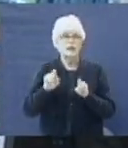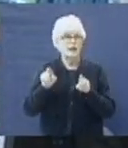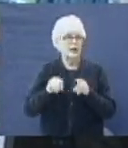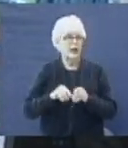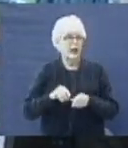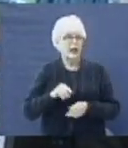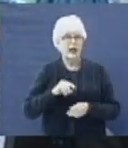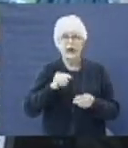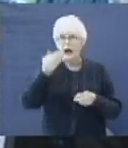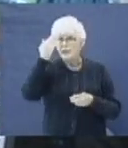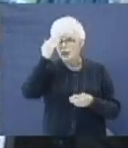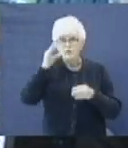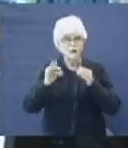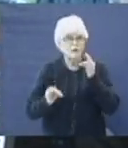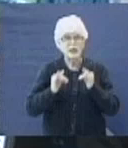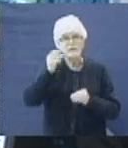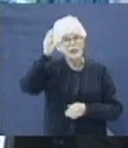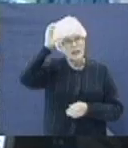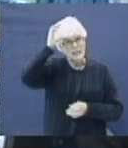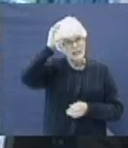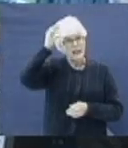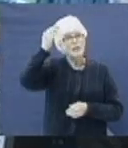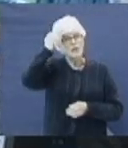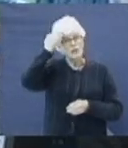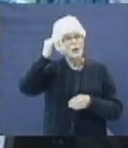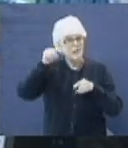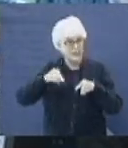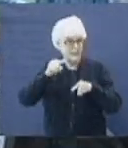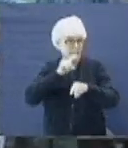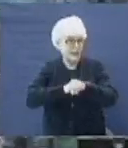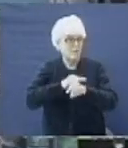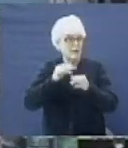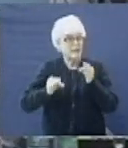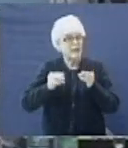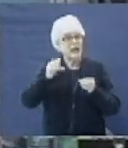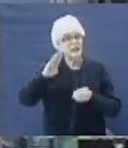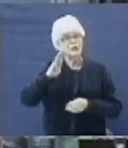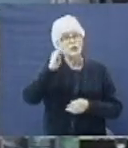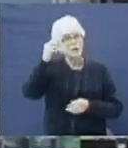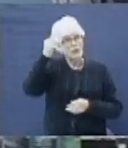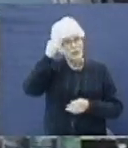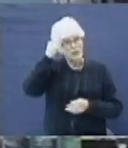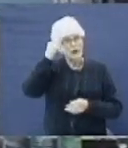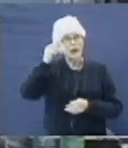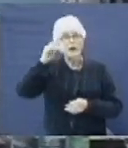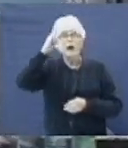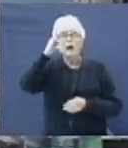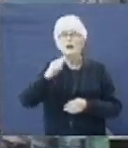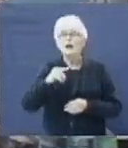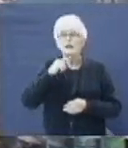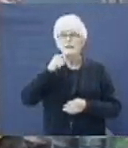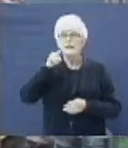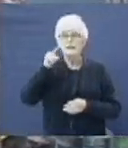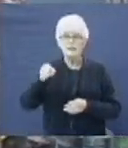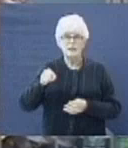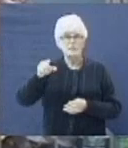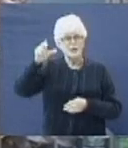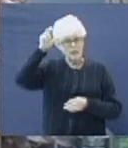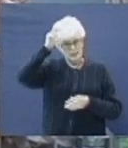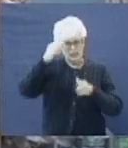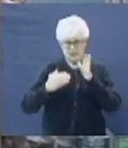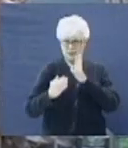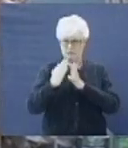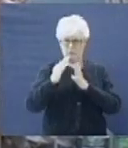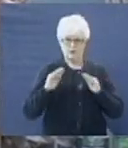matter of fact, I don't even know if Satan at this time had Job upon his mind. But look what God did as Satan is in front of the